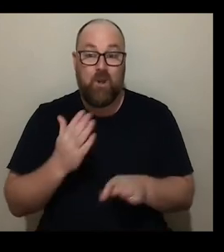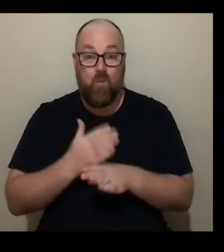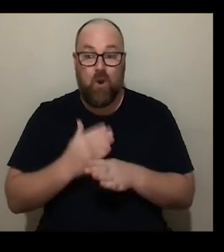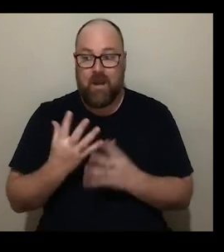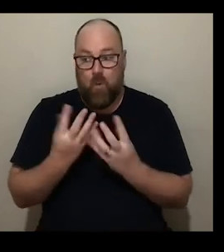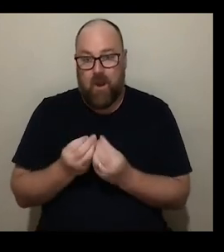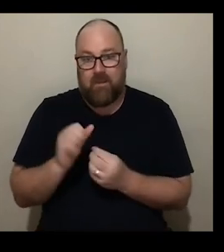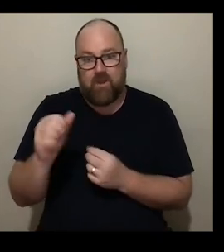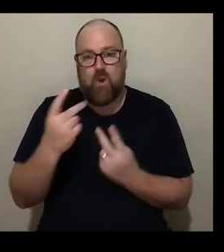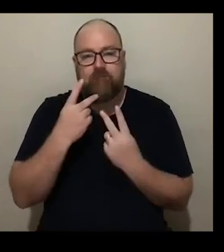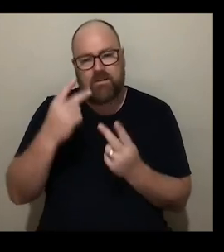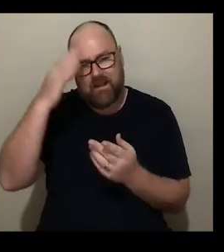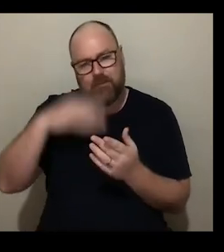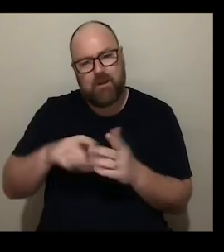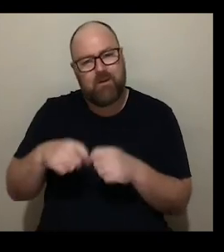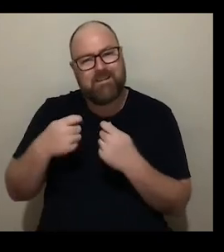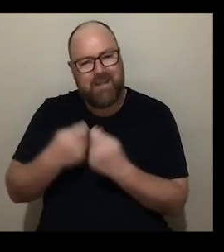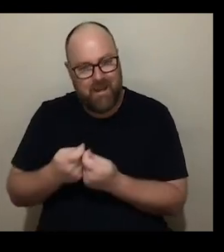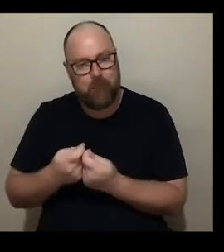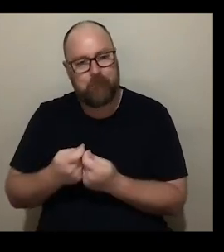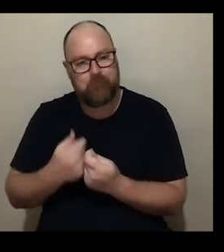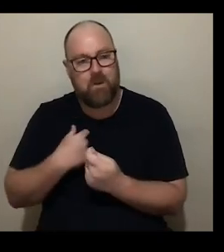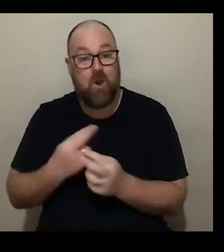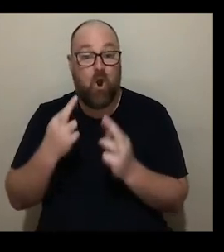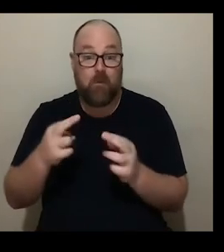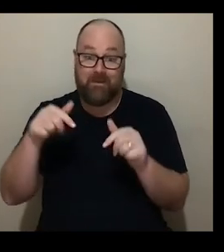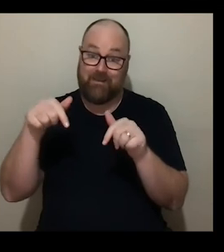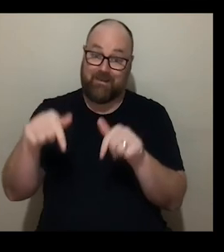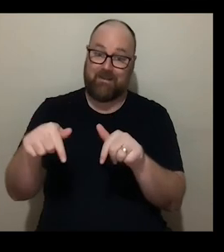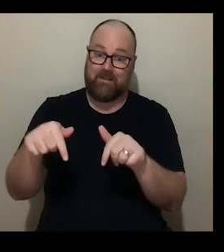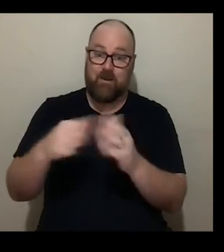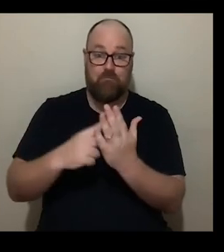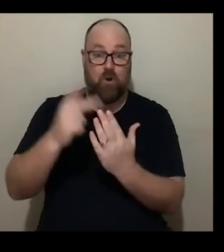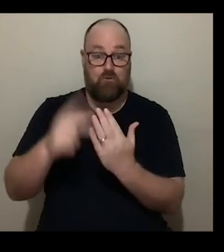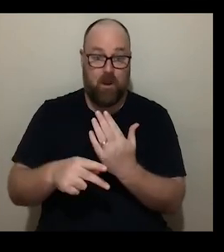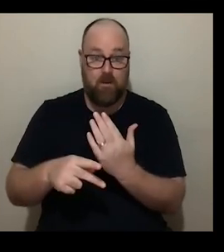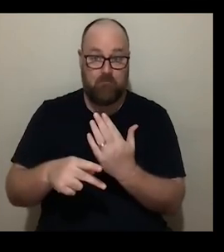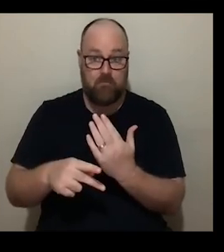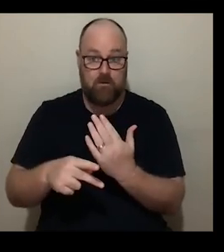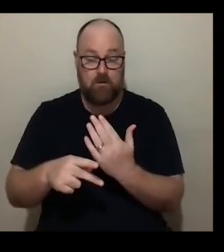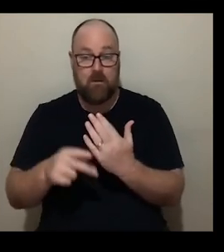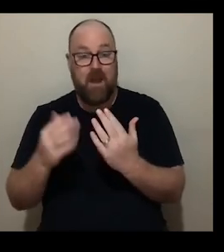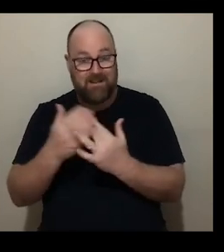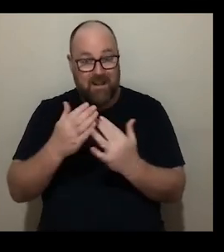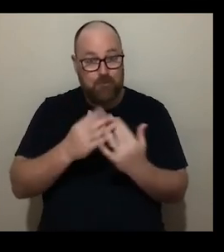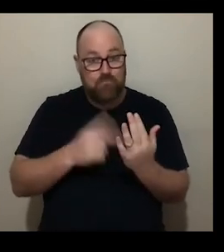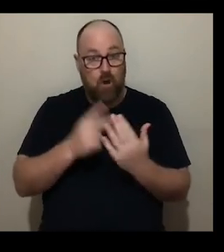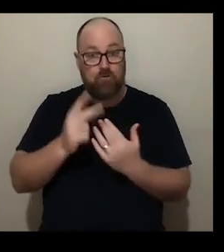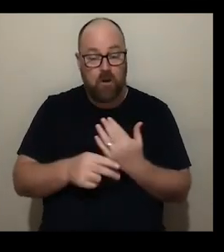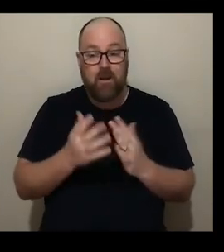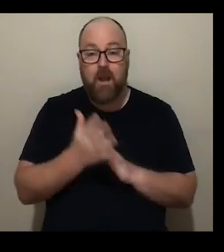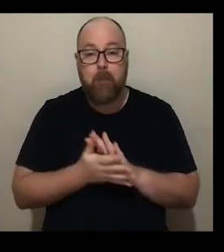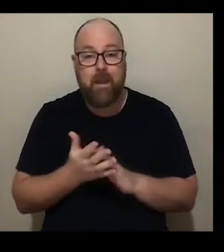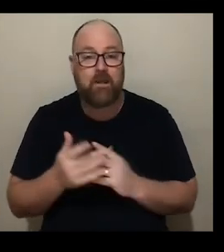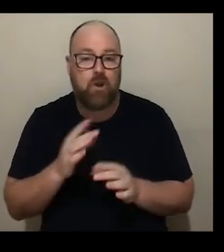visitor experience team at all the tate galleries i'm hoping that the success of this program means that rather than